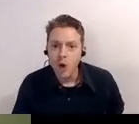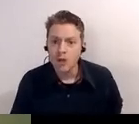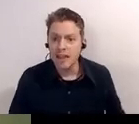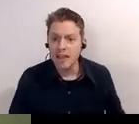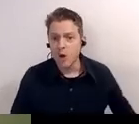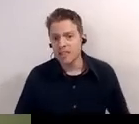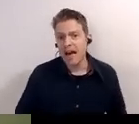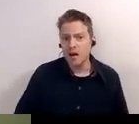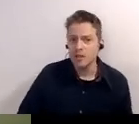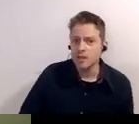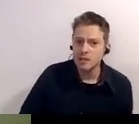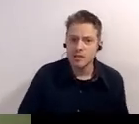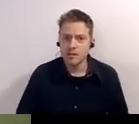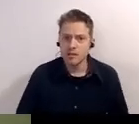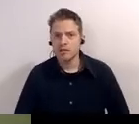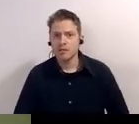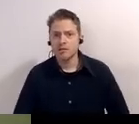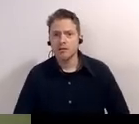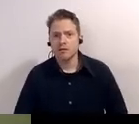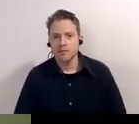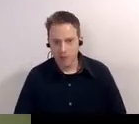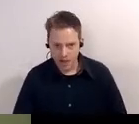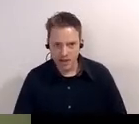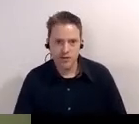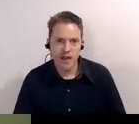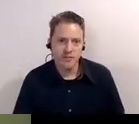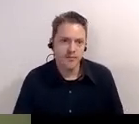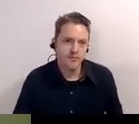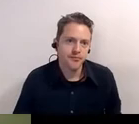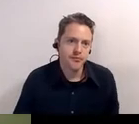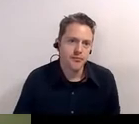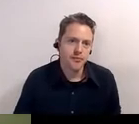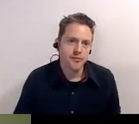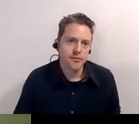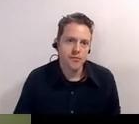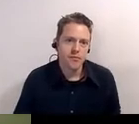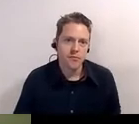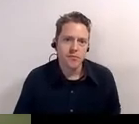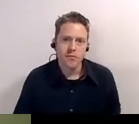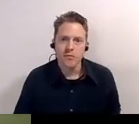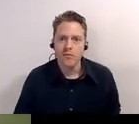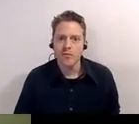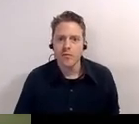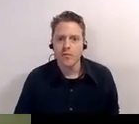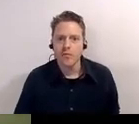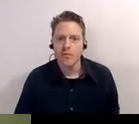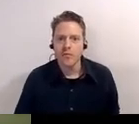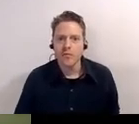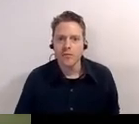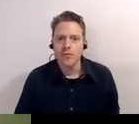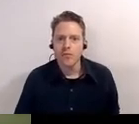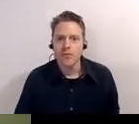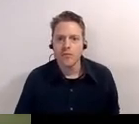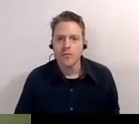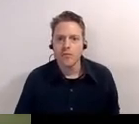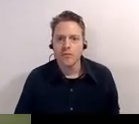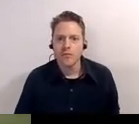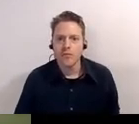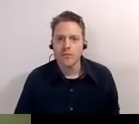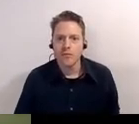old and the oldest house and yes we talked about that great uh let's see are there any other questions